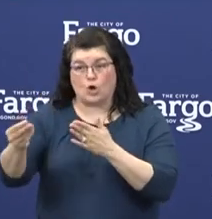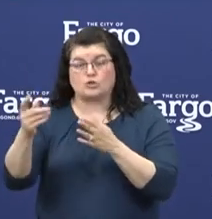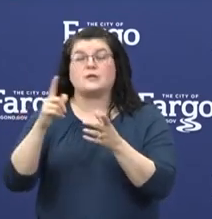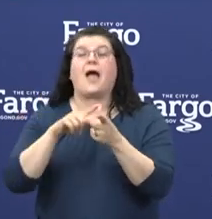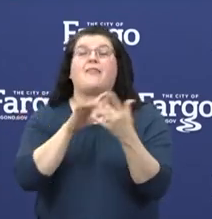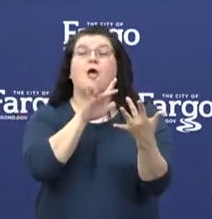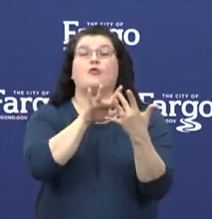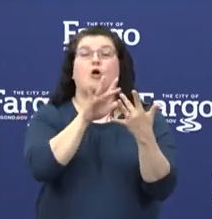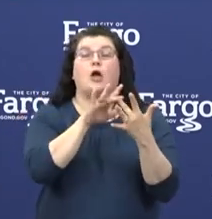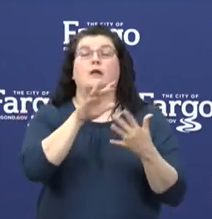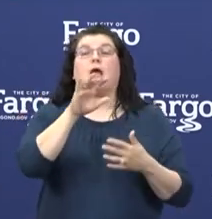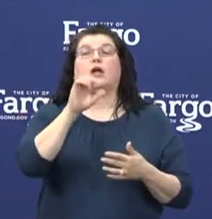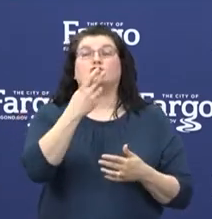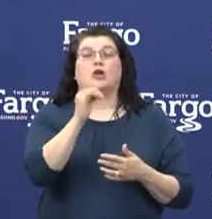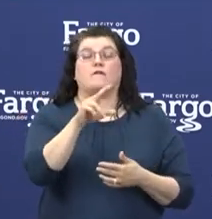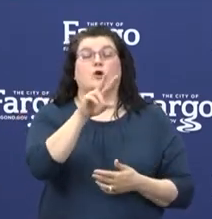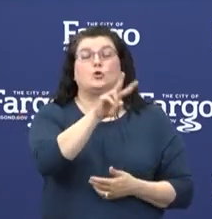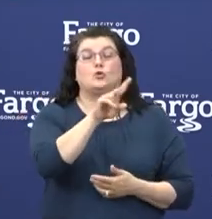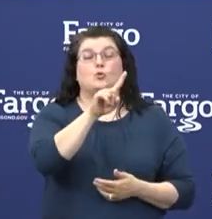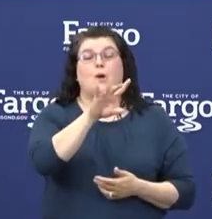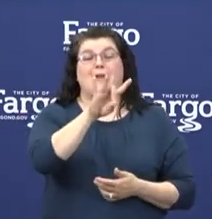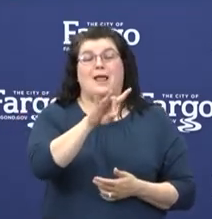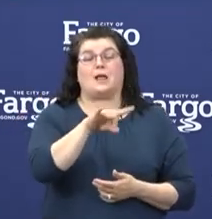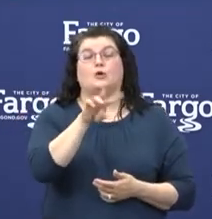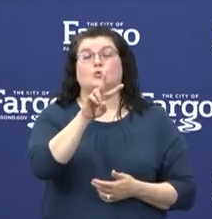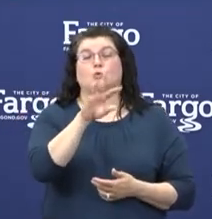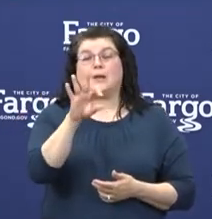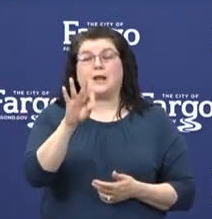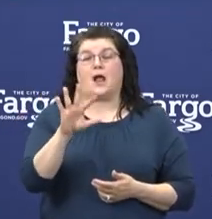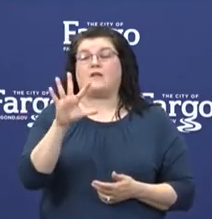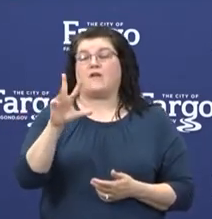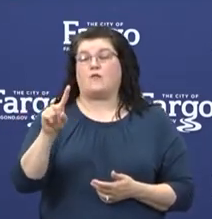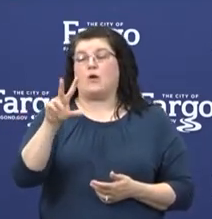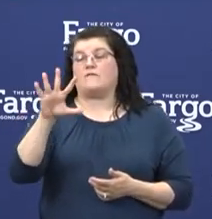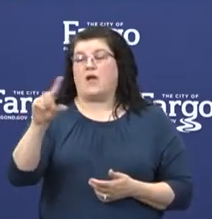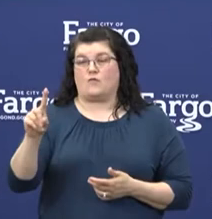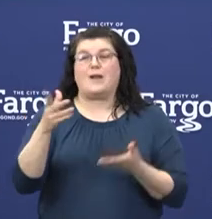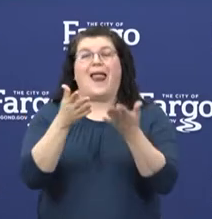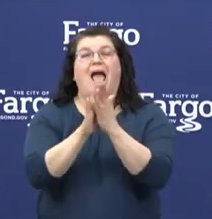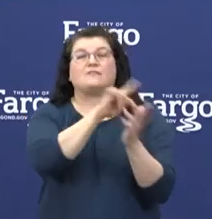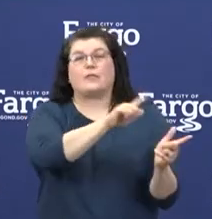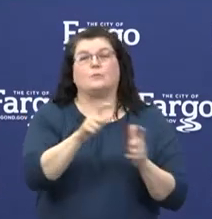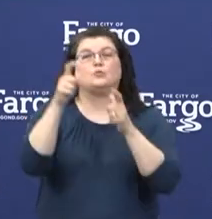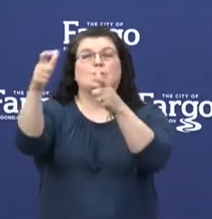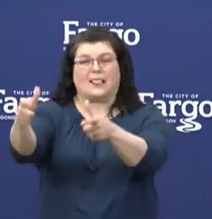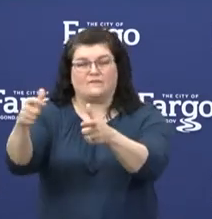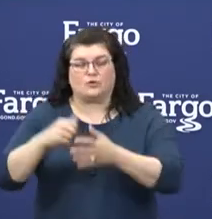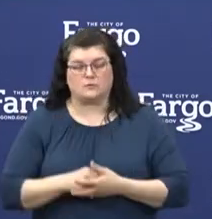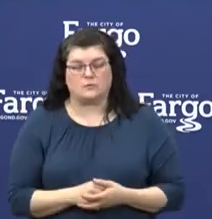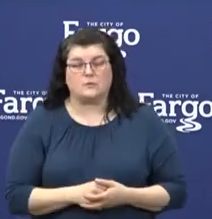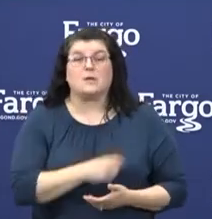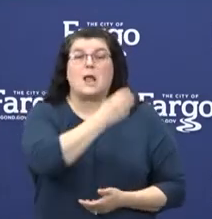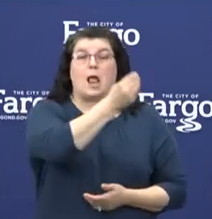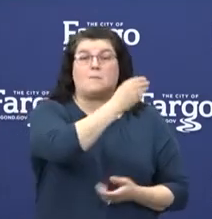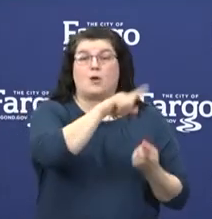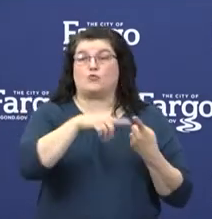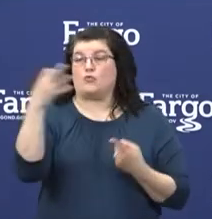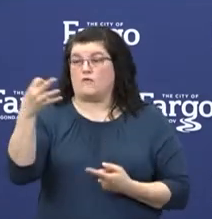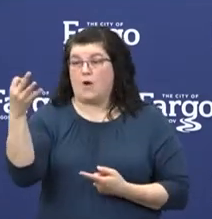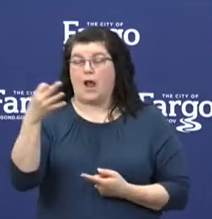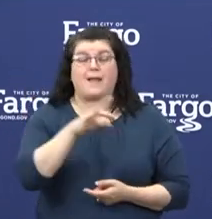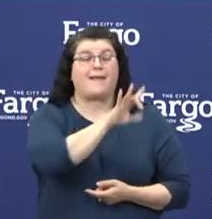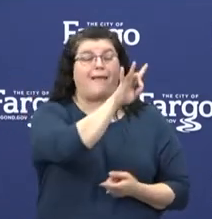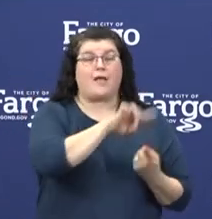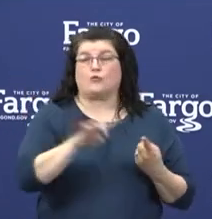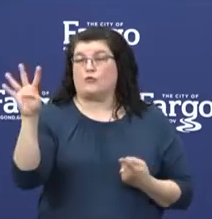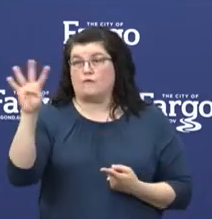-299-5151 to request a delivery. This service is available Monday through Friday, 8 a.m. to 4